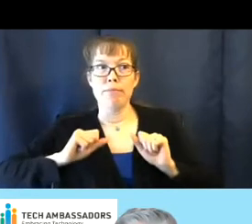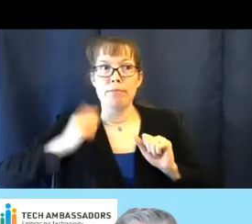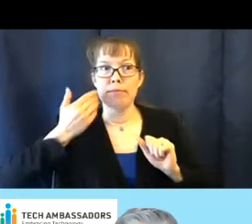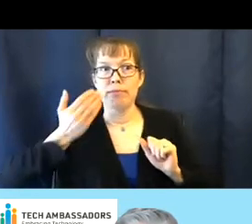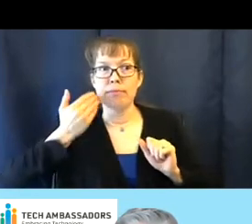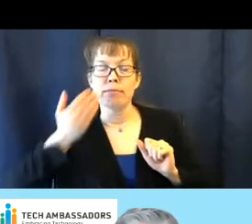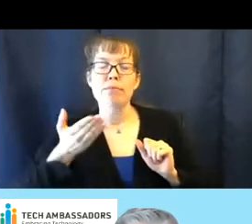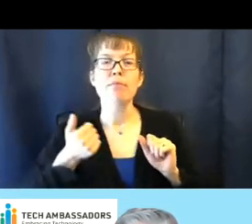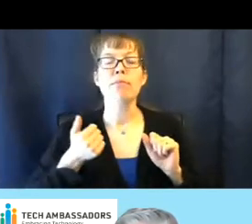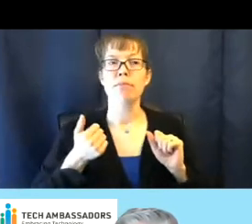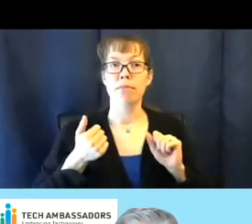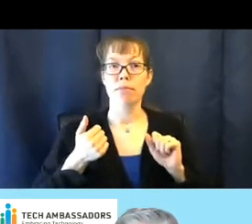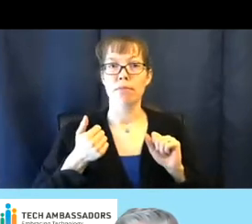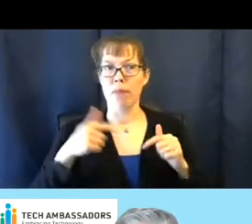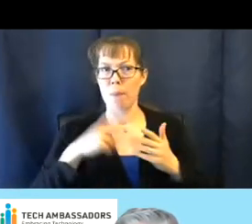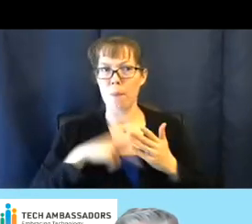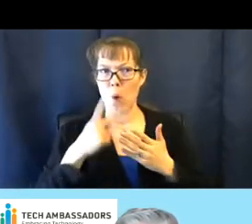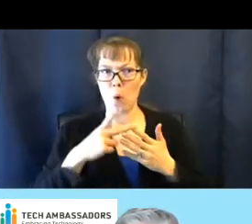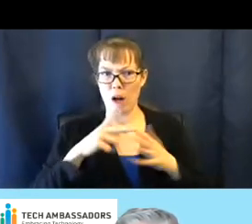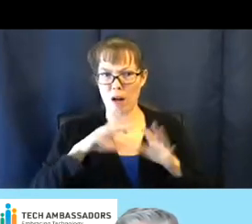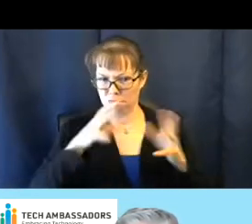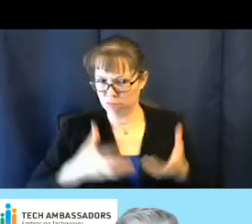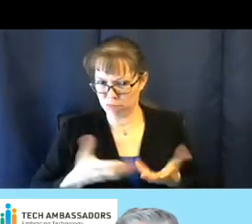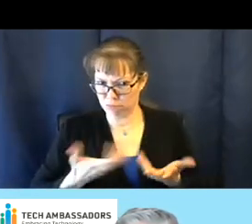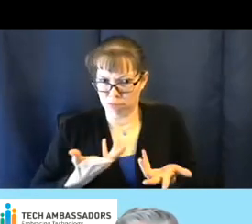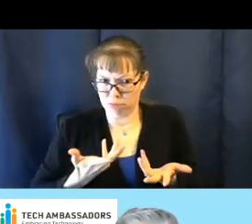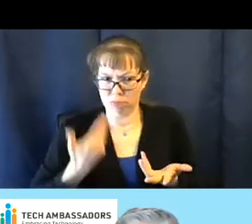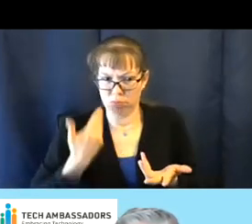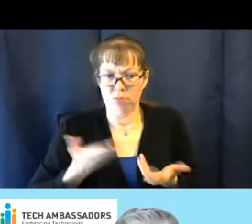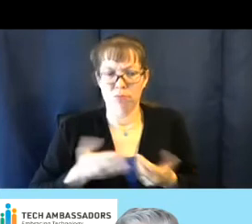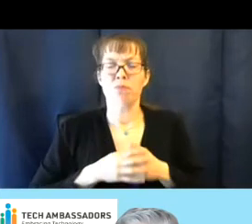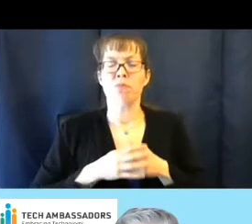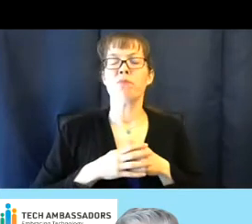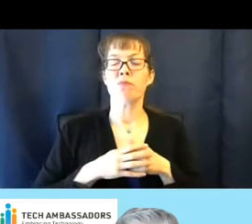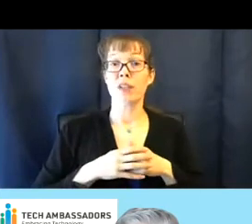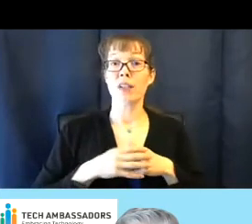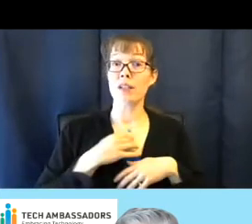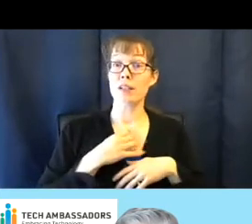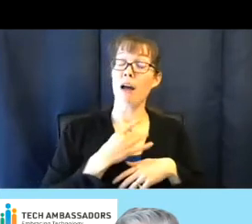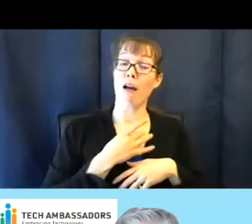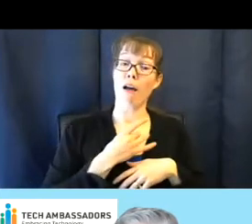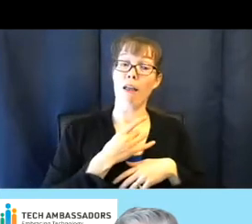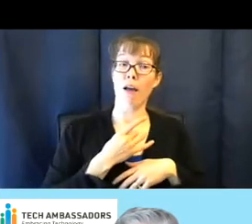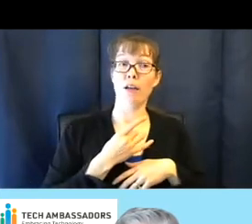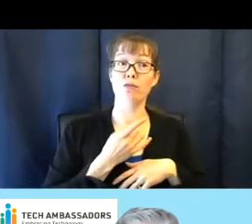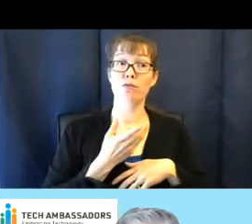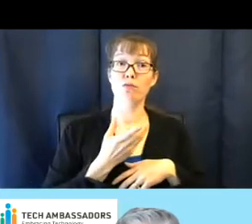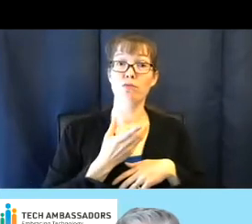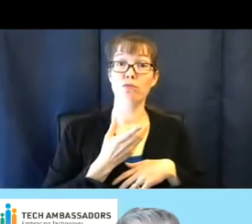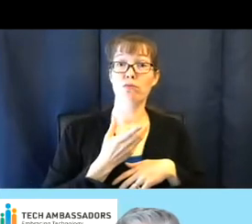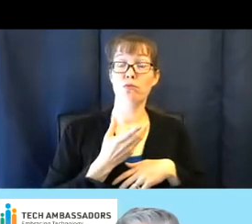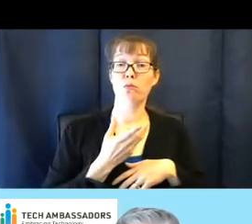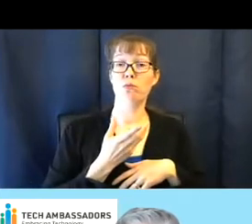this program is about. So, you know, because I like to, you know,